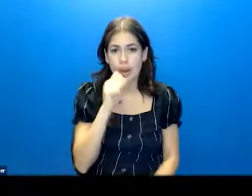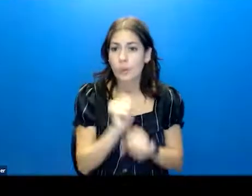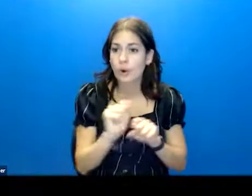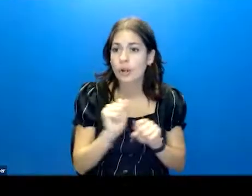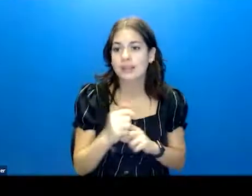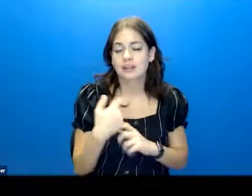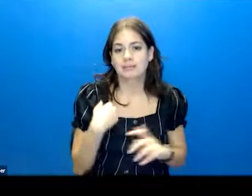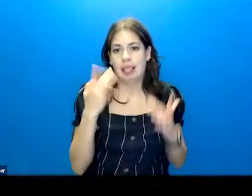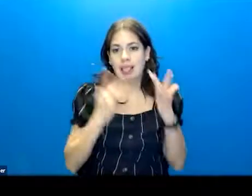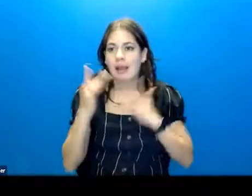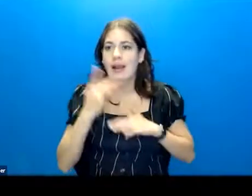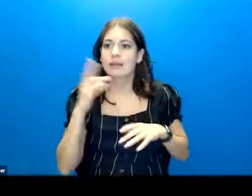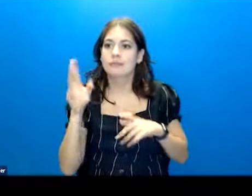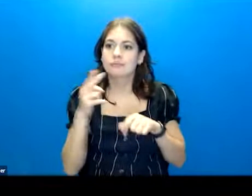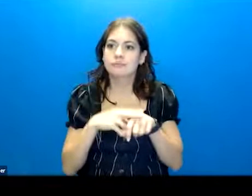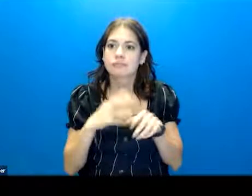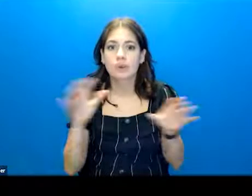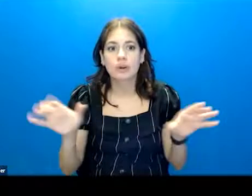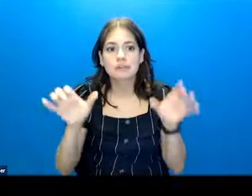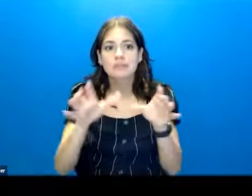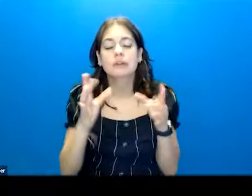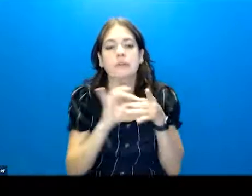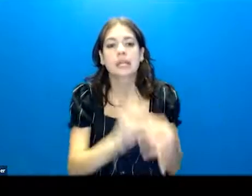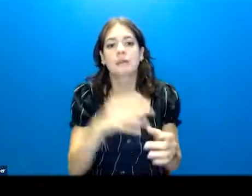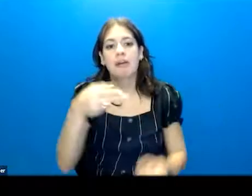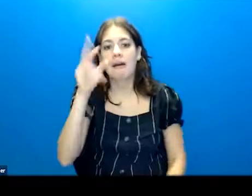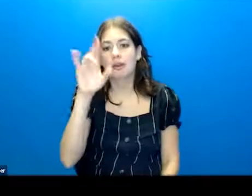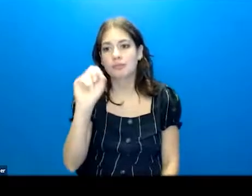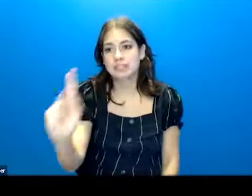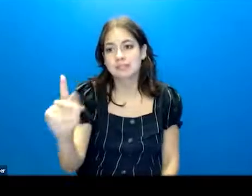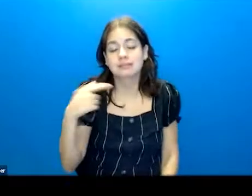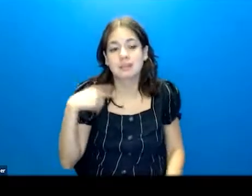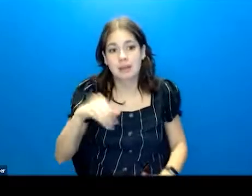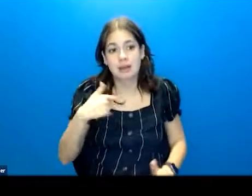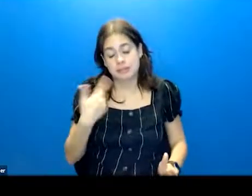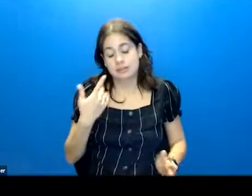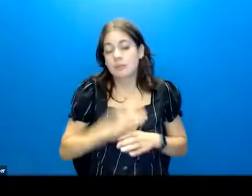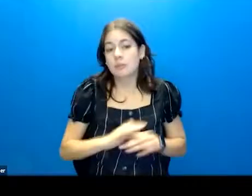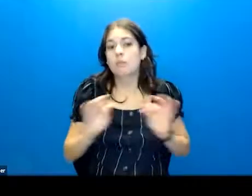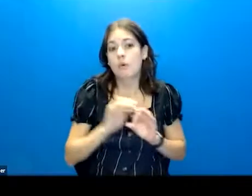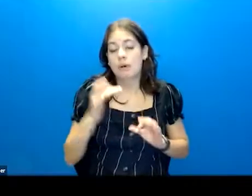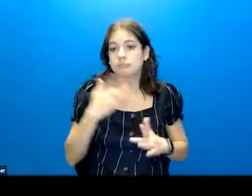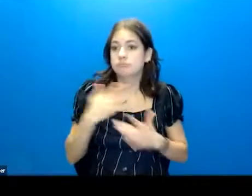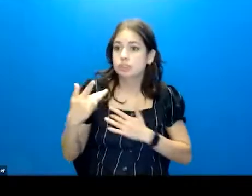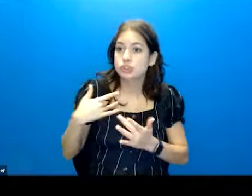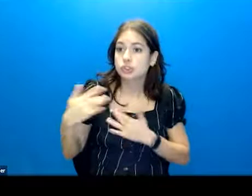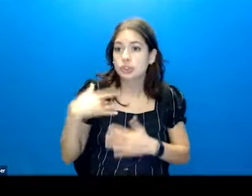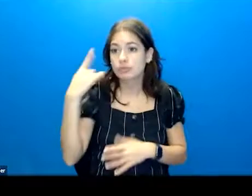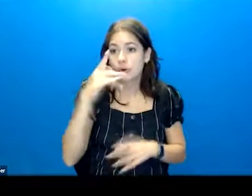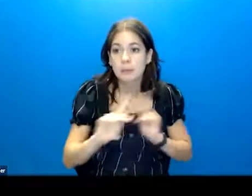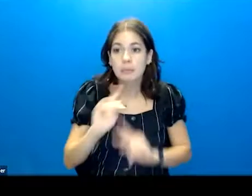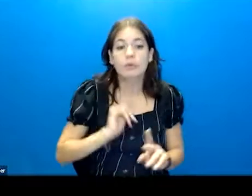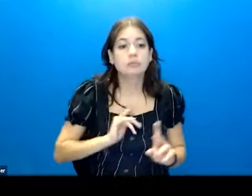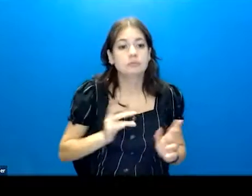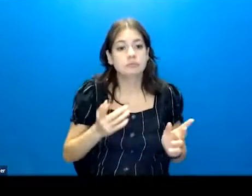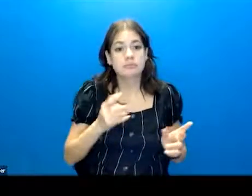lack of regular meaningful activities is associated with higher risk. That's a primary concern for the folks we work with. Individuals